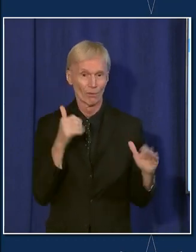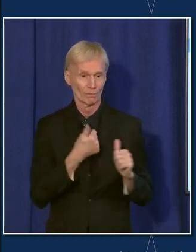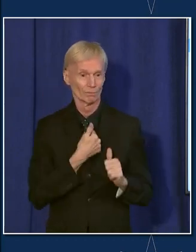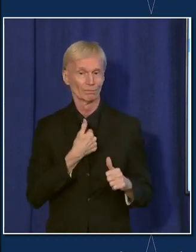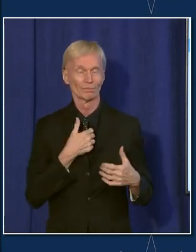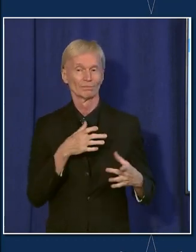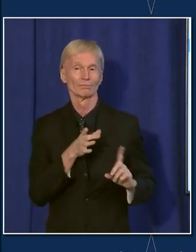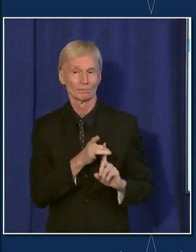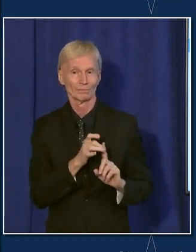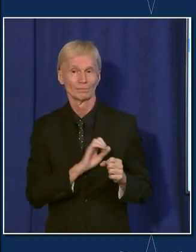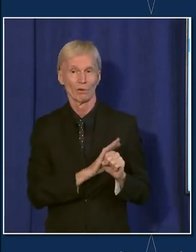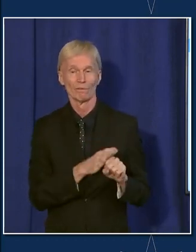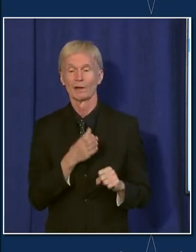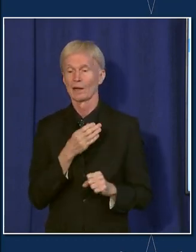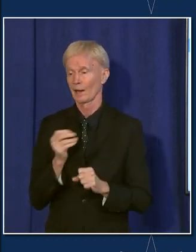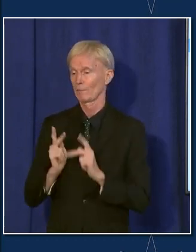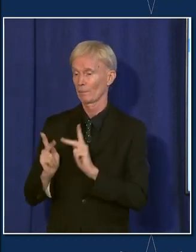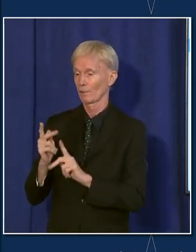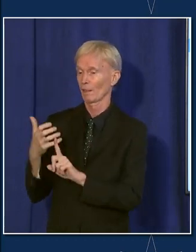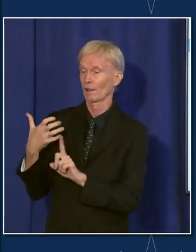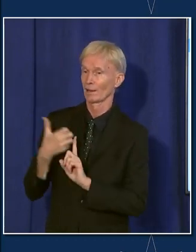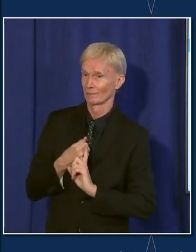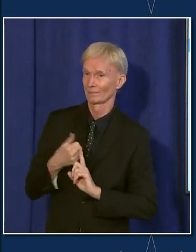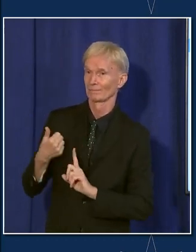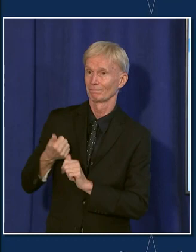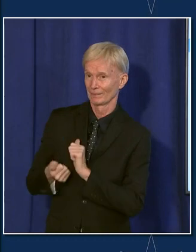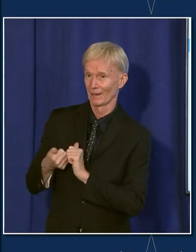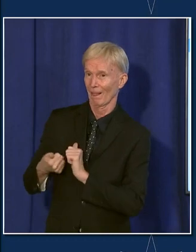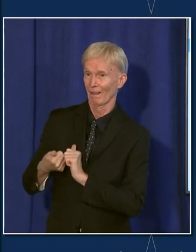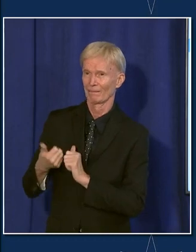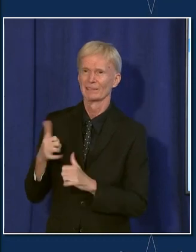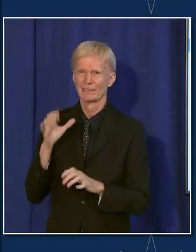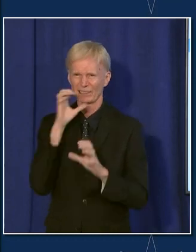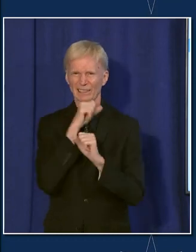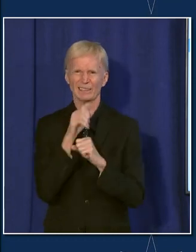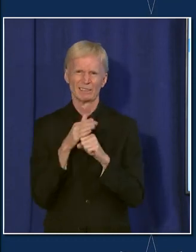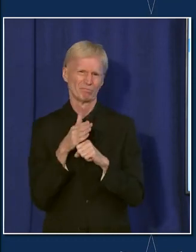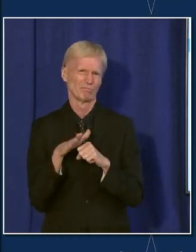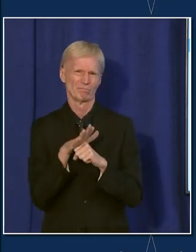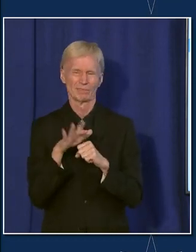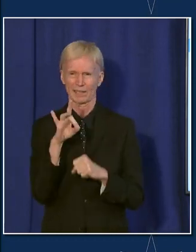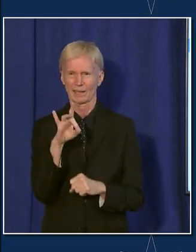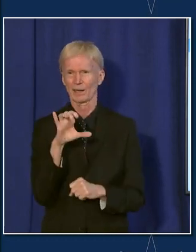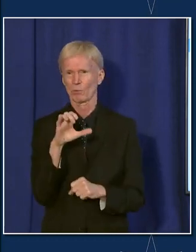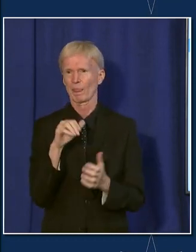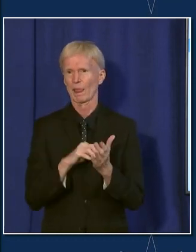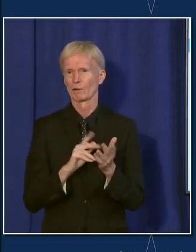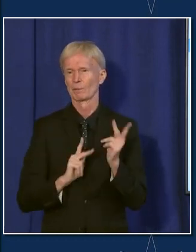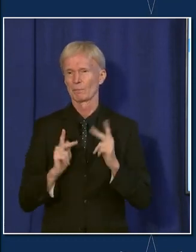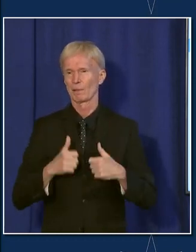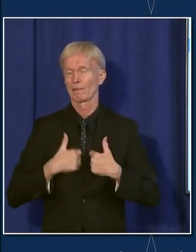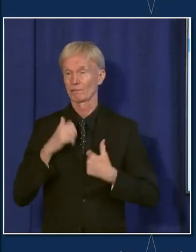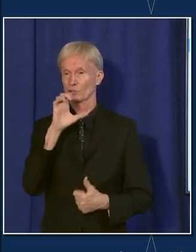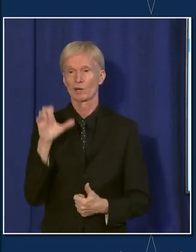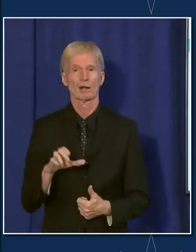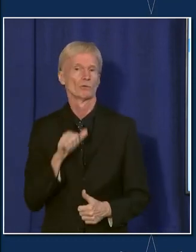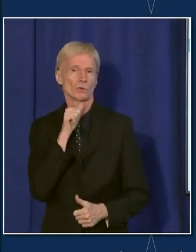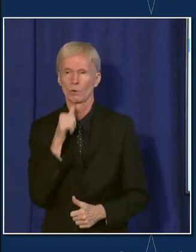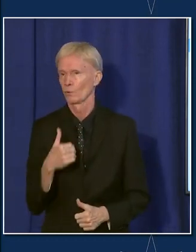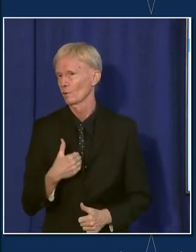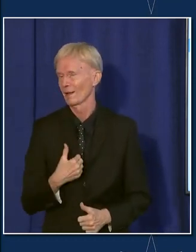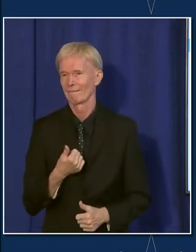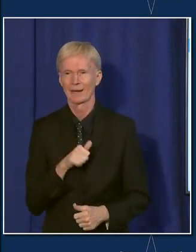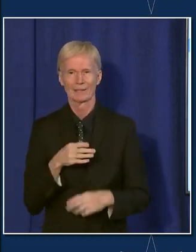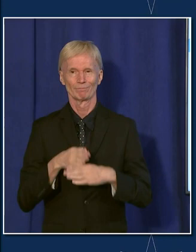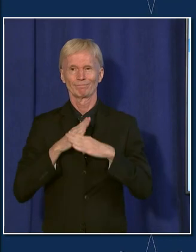that with the people who have been immunized. And we estimate there's still more than 800,000 Chicagoans who have no immunity at all. So there is a lot of